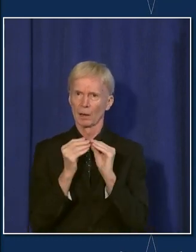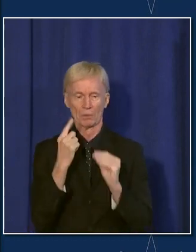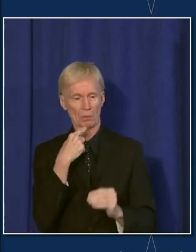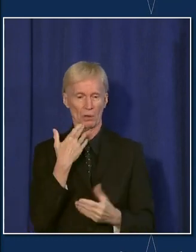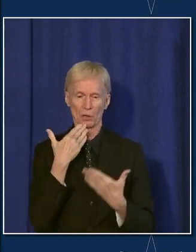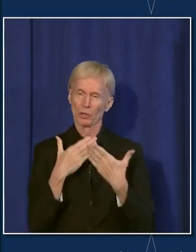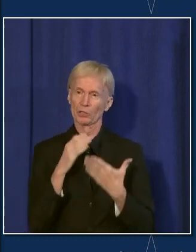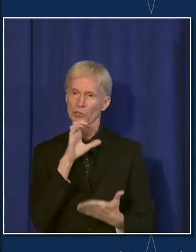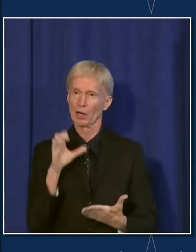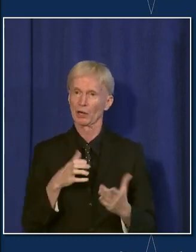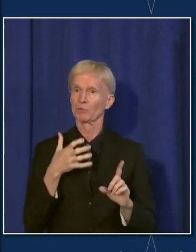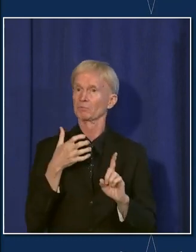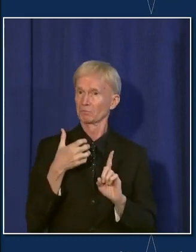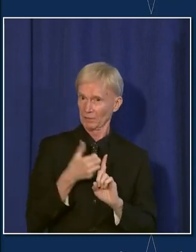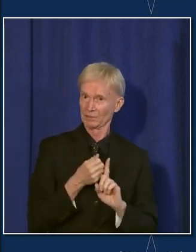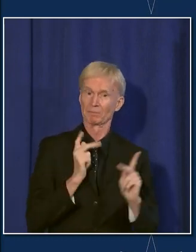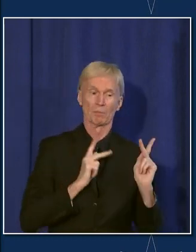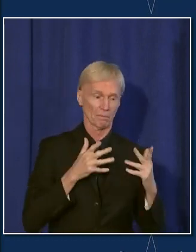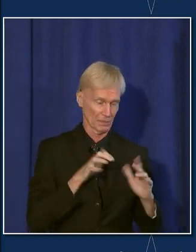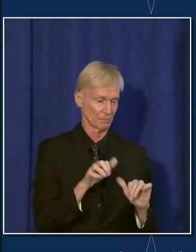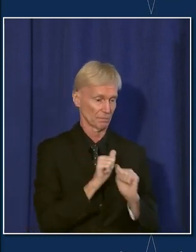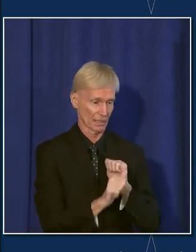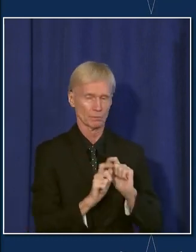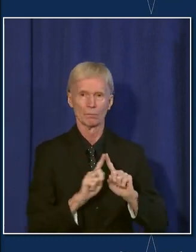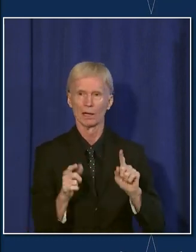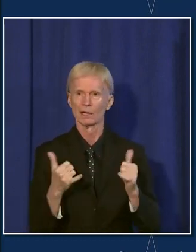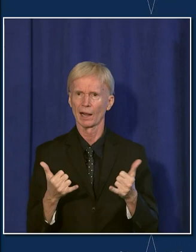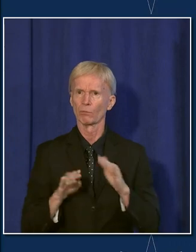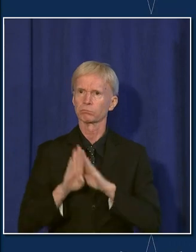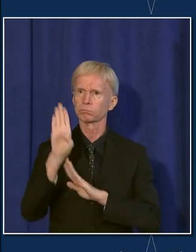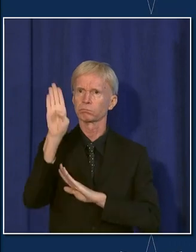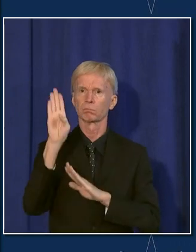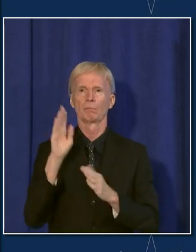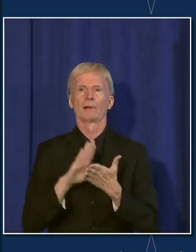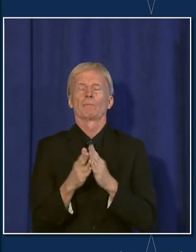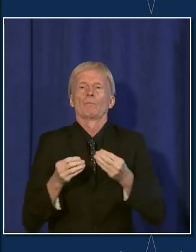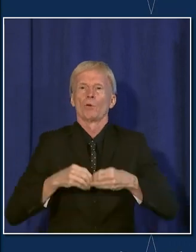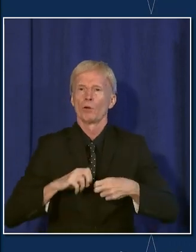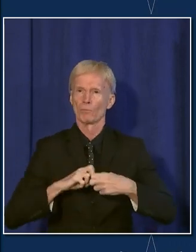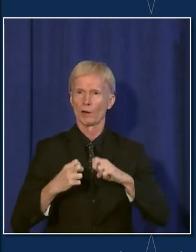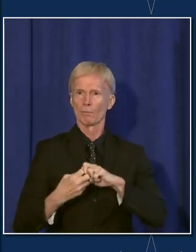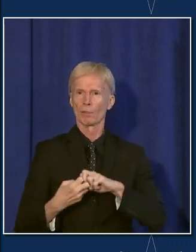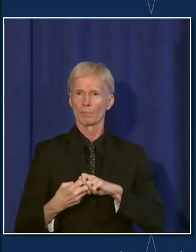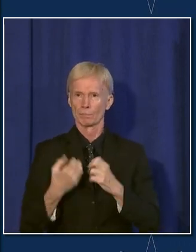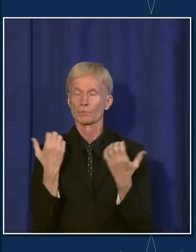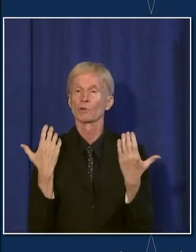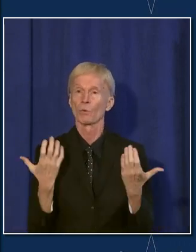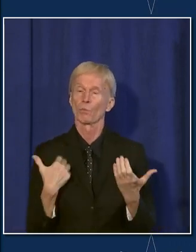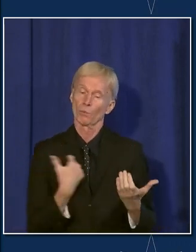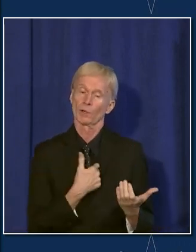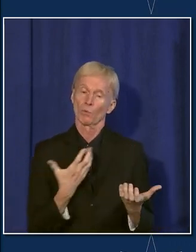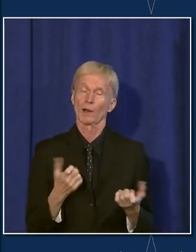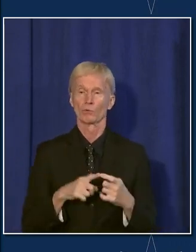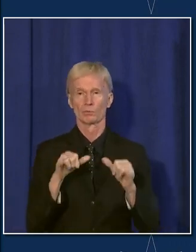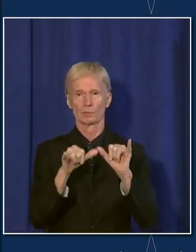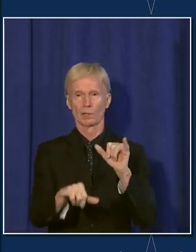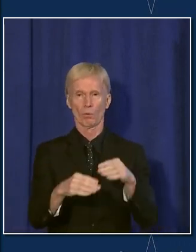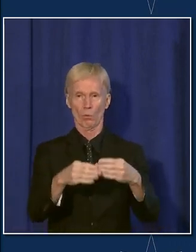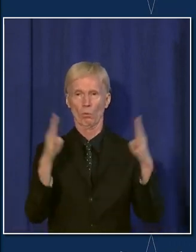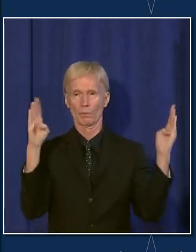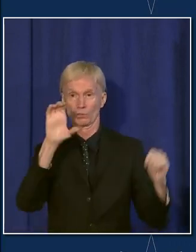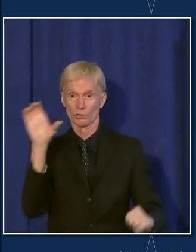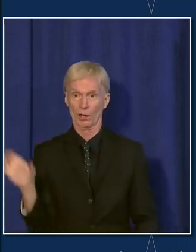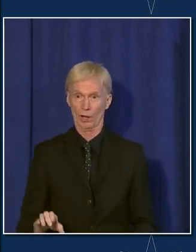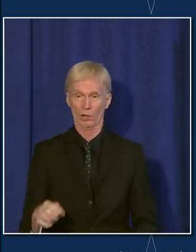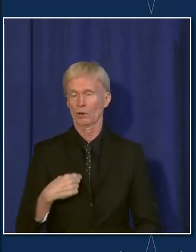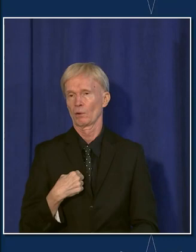good here in Chicago, we're seeing in places where it's surging that it is more of an issue. Our goal is to stay open. I don't expect that this